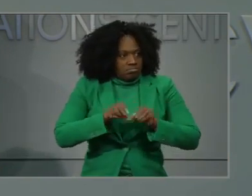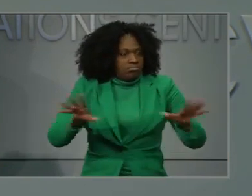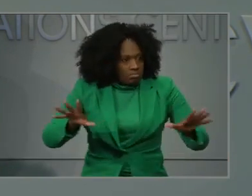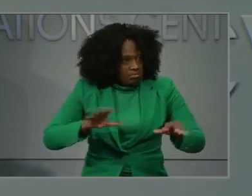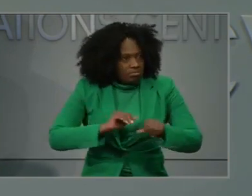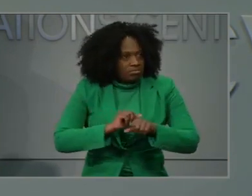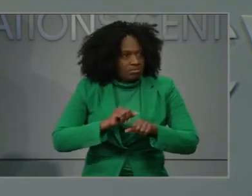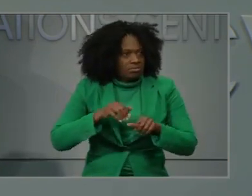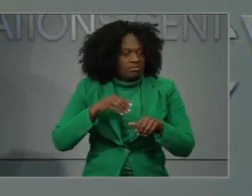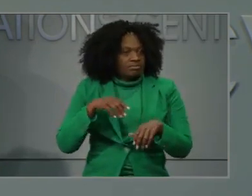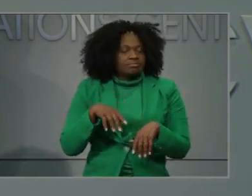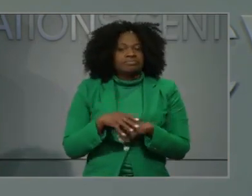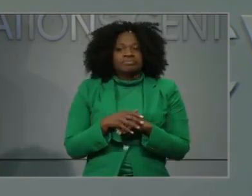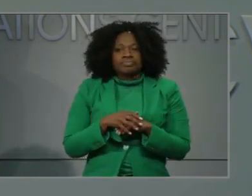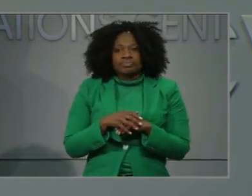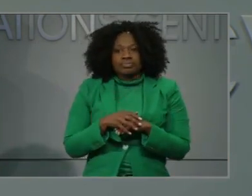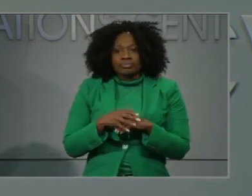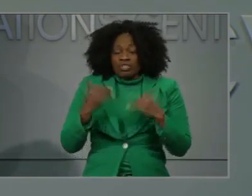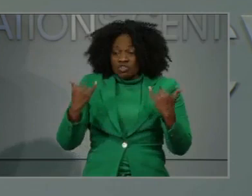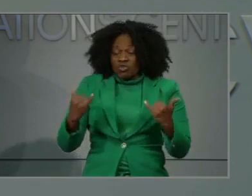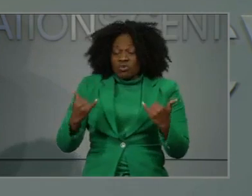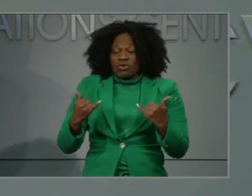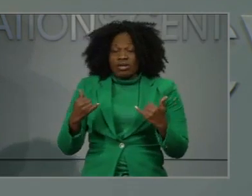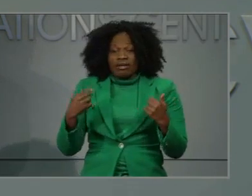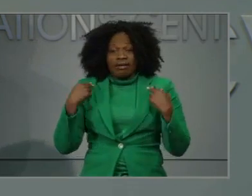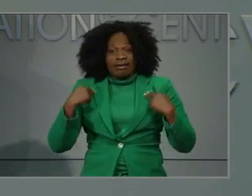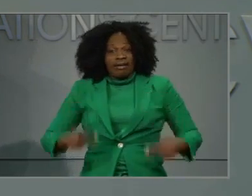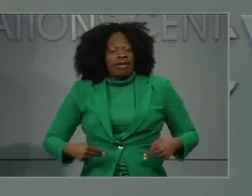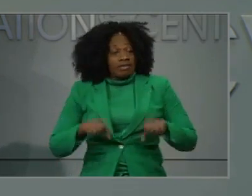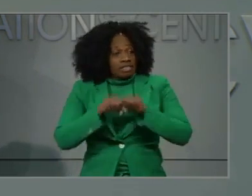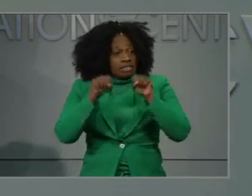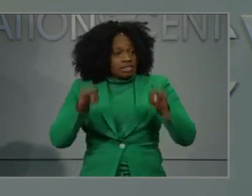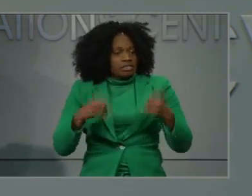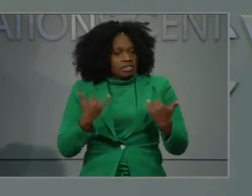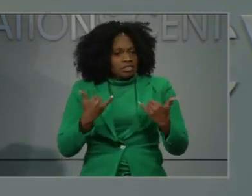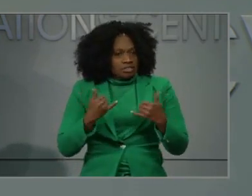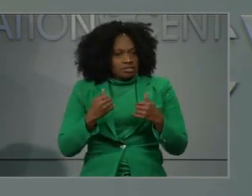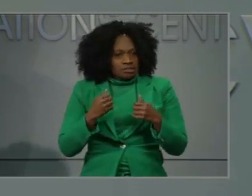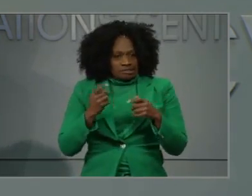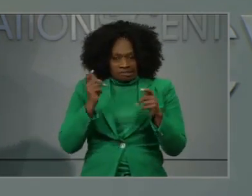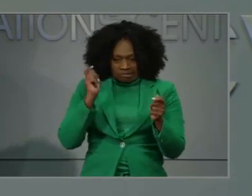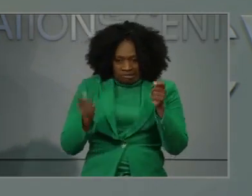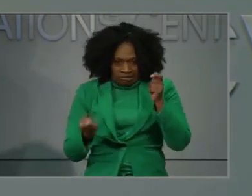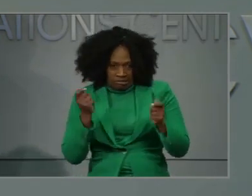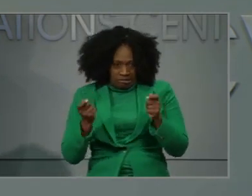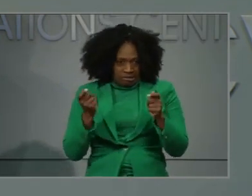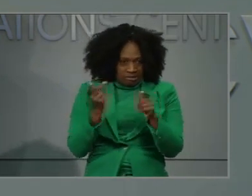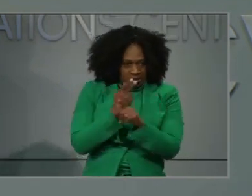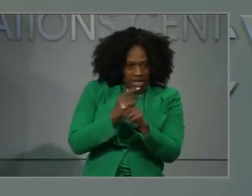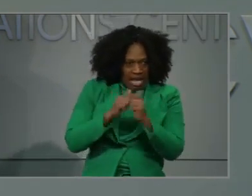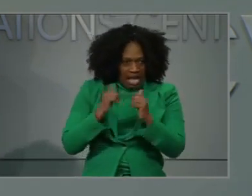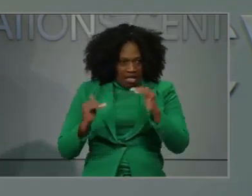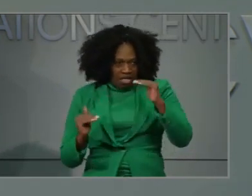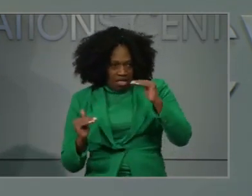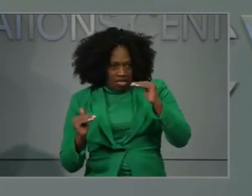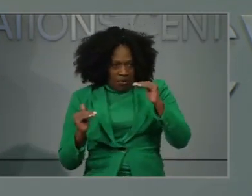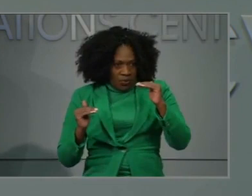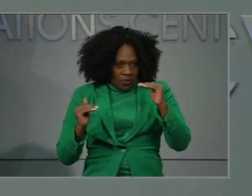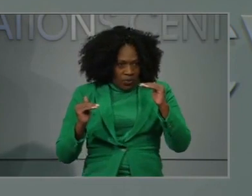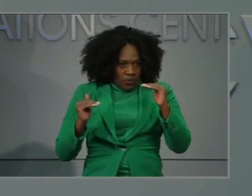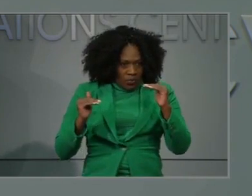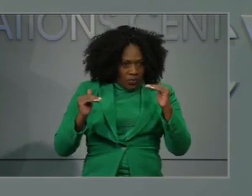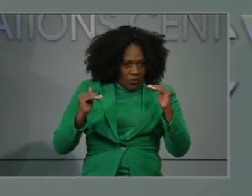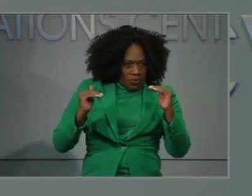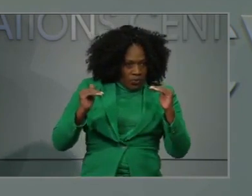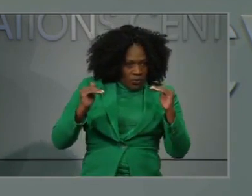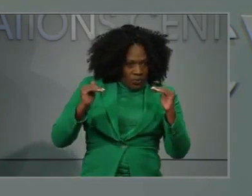must look at ways that our current health system may be continuing to reproduce these inequalities and work to build a